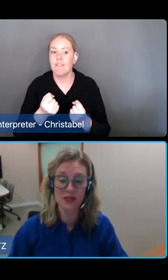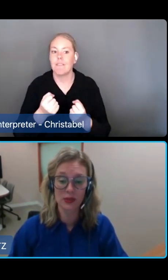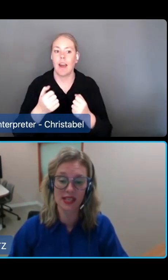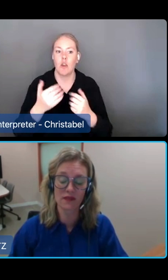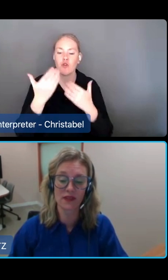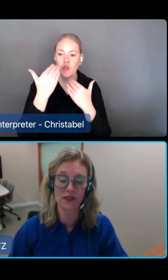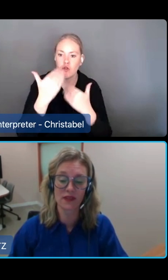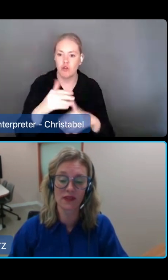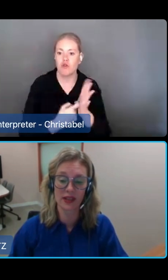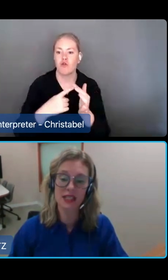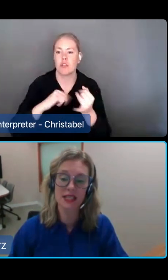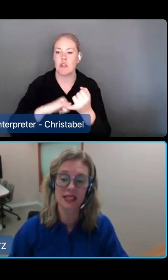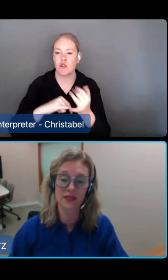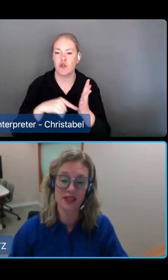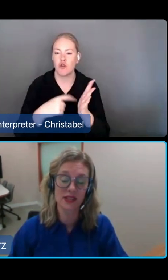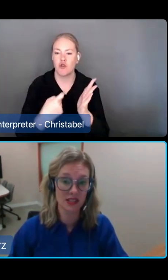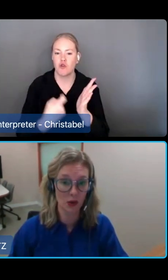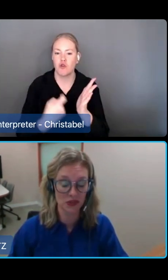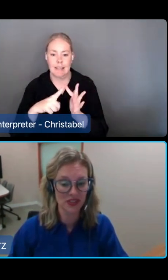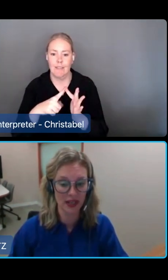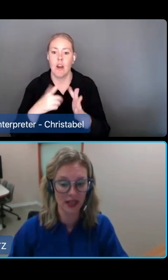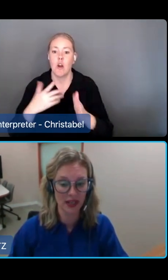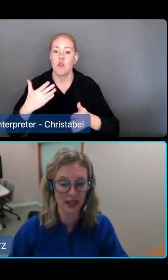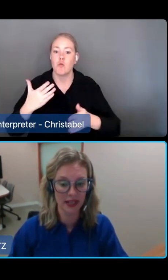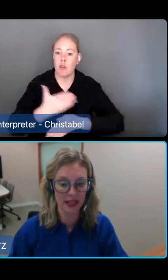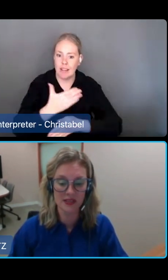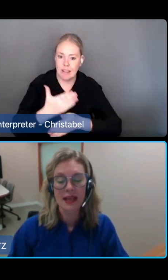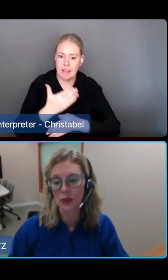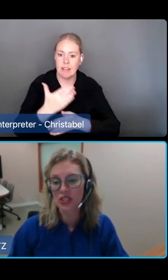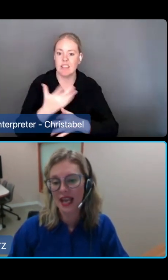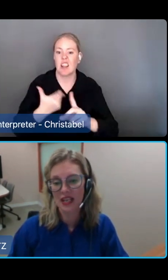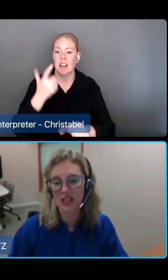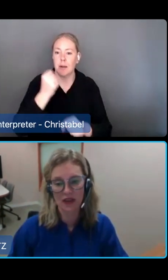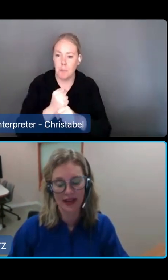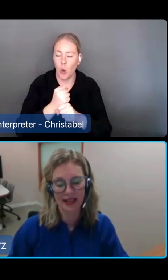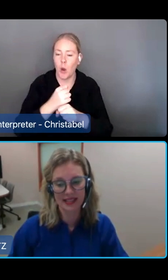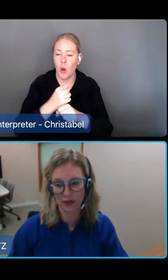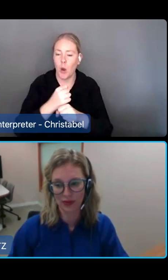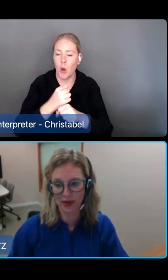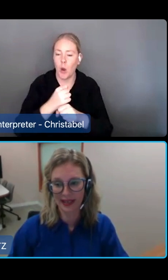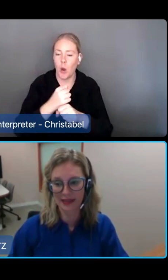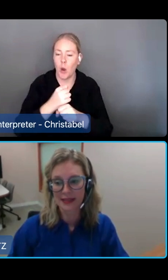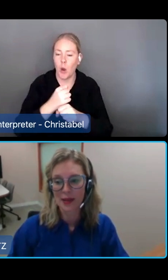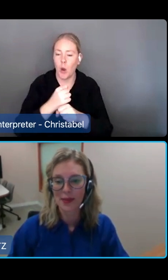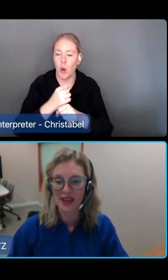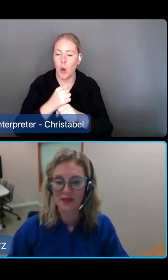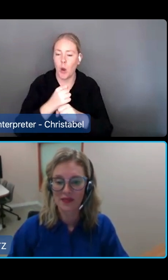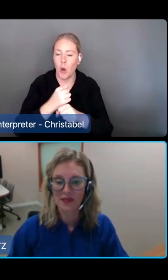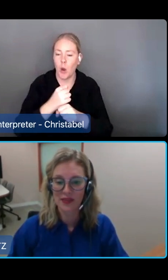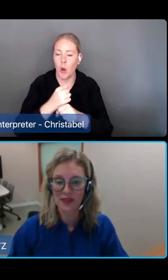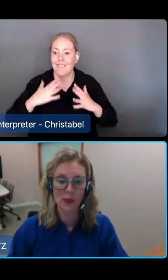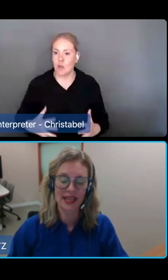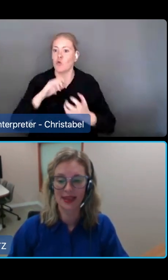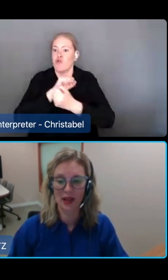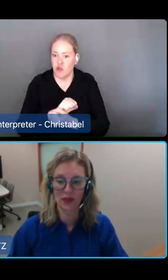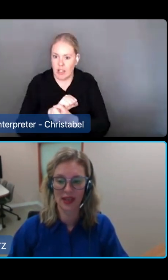providers were using funding to deliver services to older Australians. And it abolished the Aged Care Financing Authority, paving the